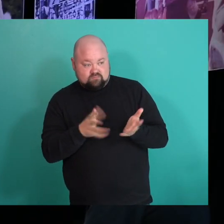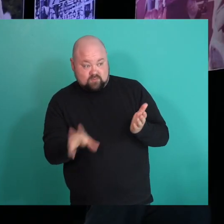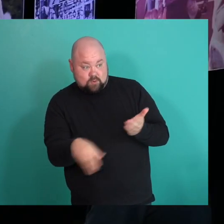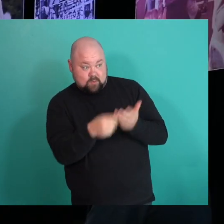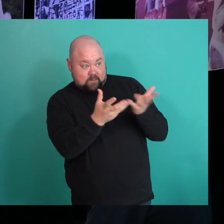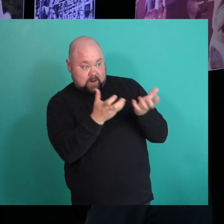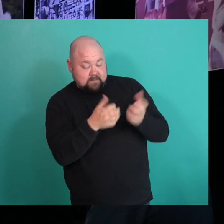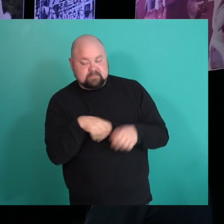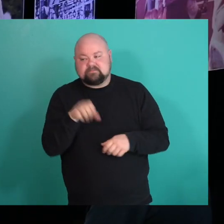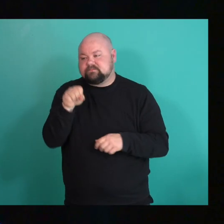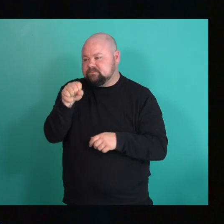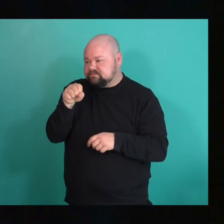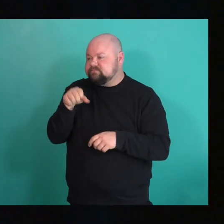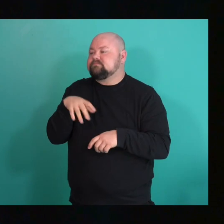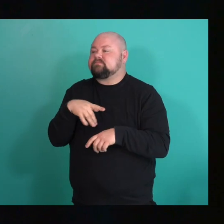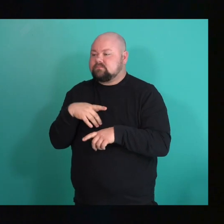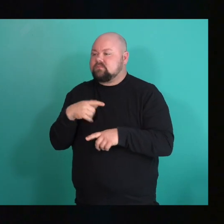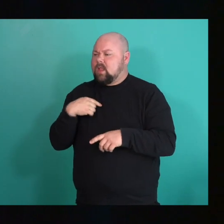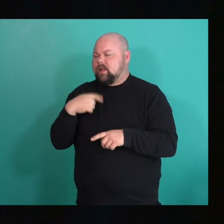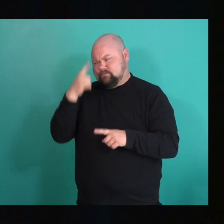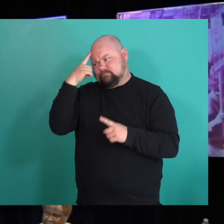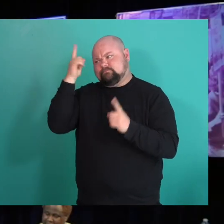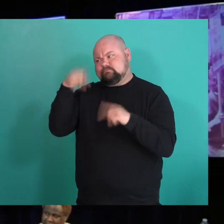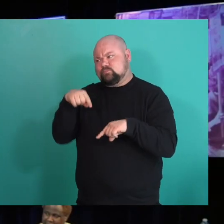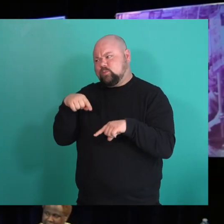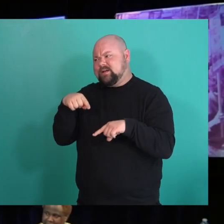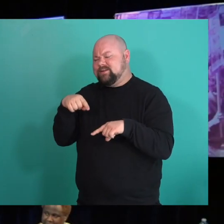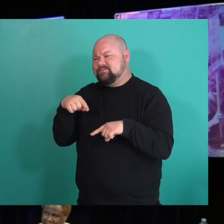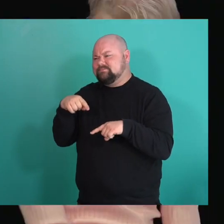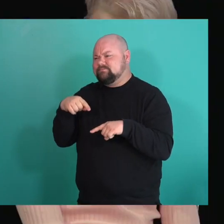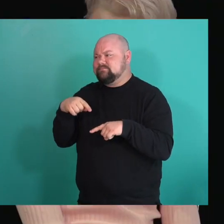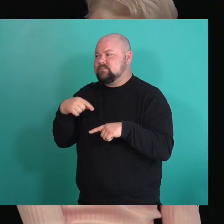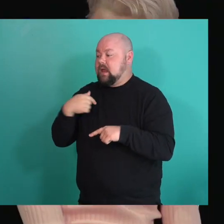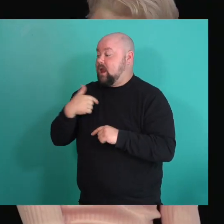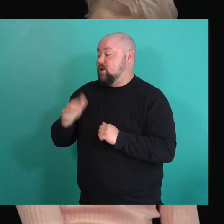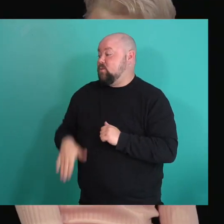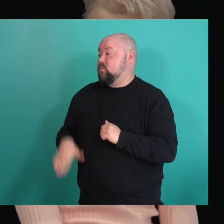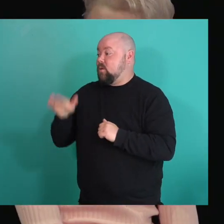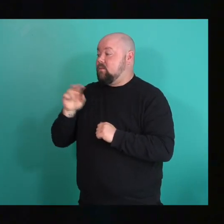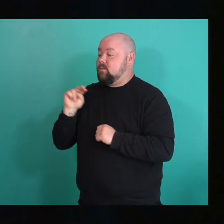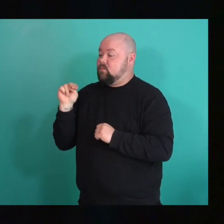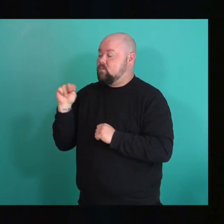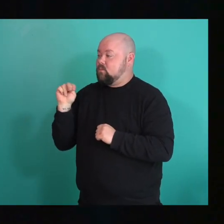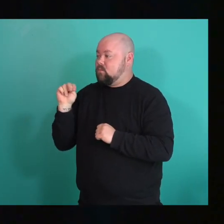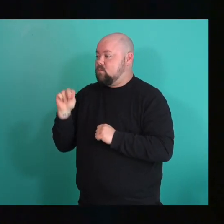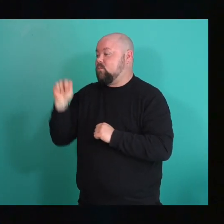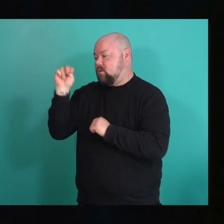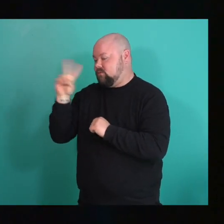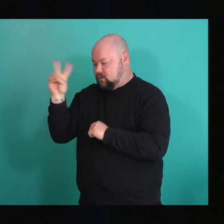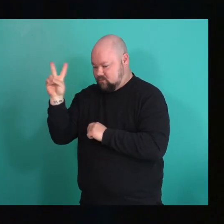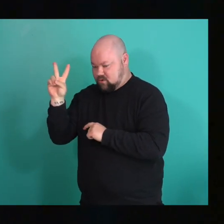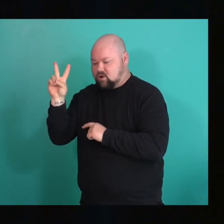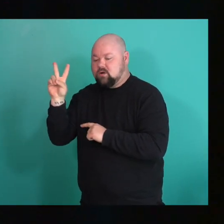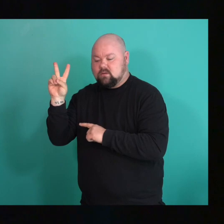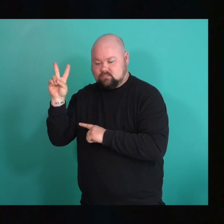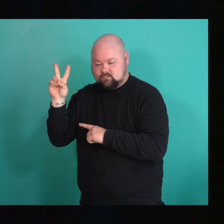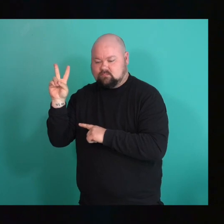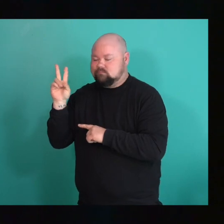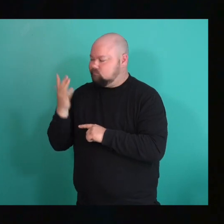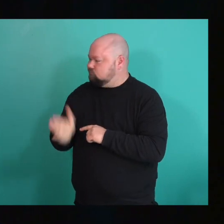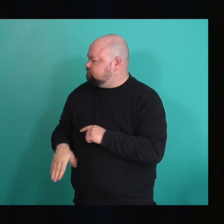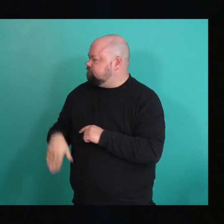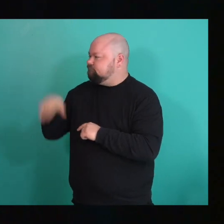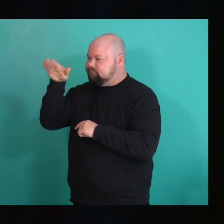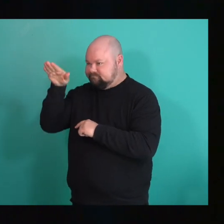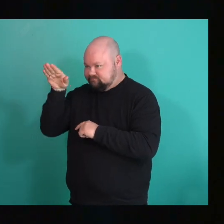Yeah, for sure. Uh, definitely agree with the other panelists about coming out. I grew up in North Vancouver, uh, born and raised actually born at Linesgate hospital